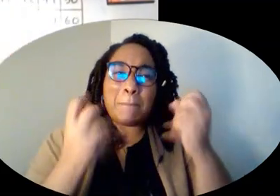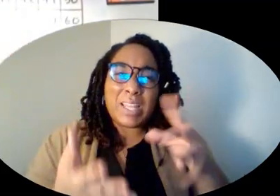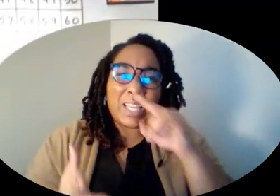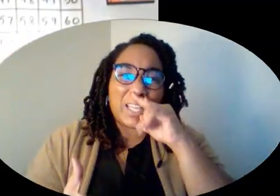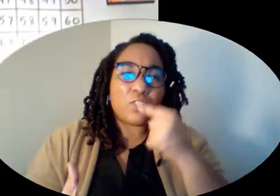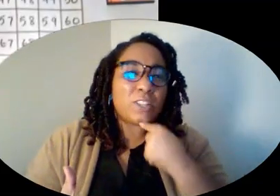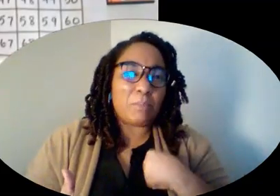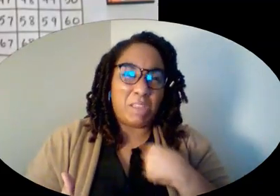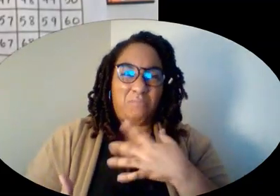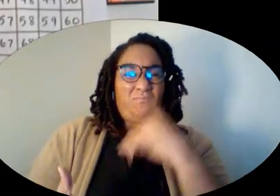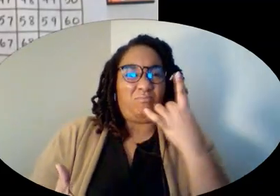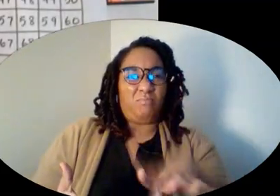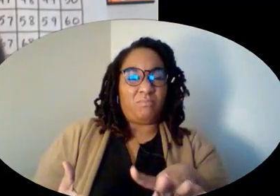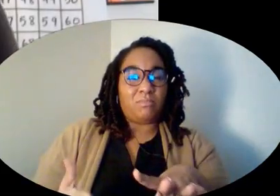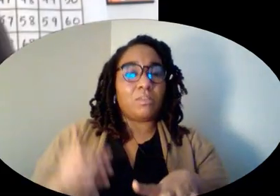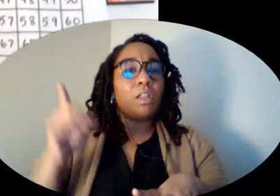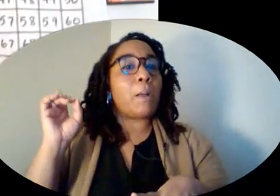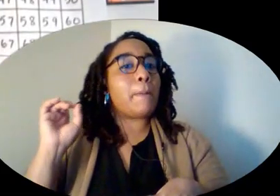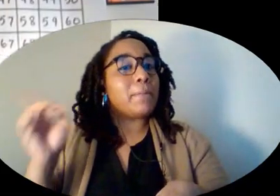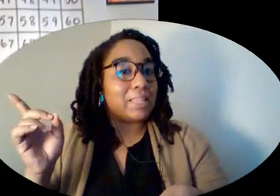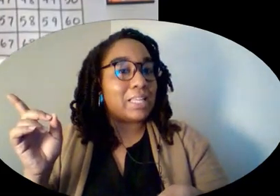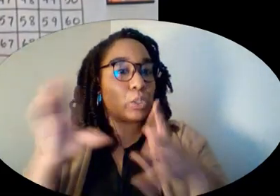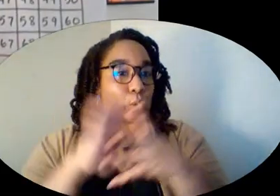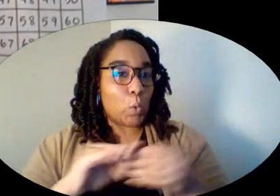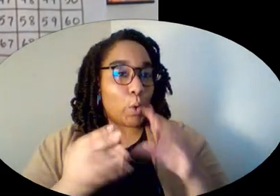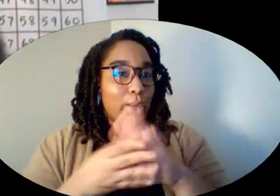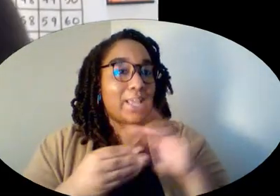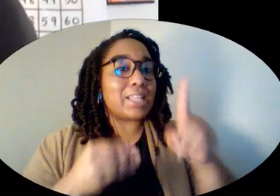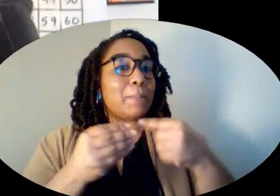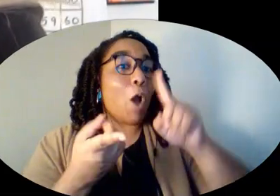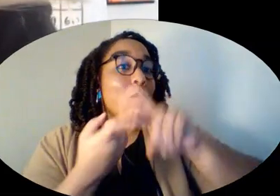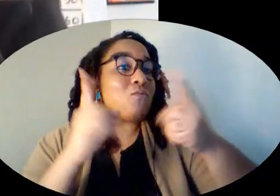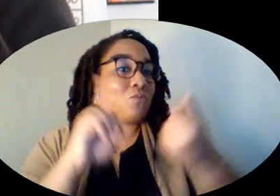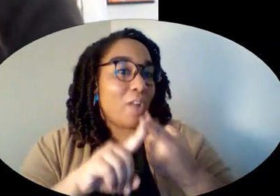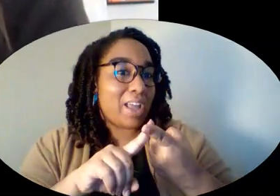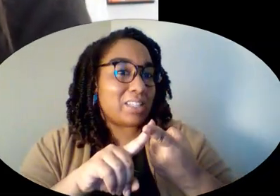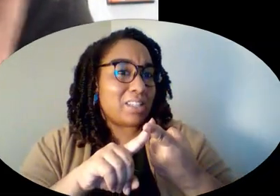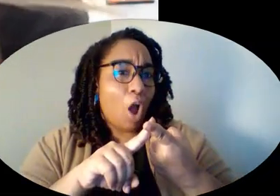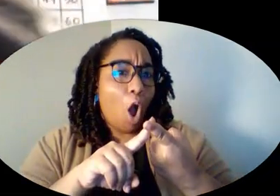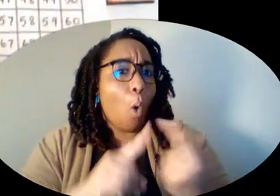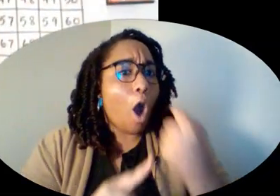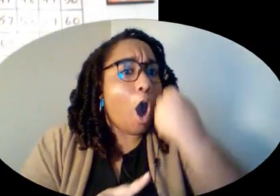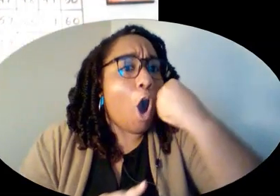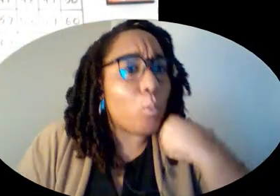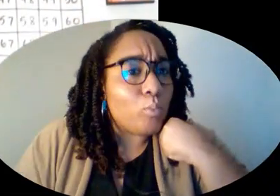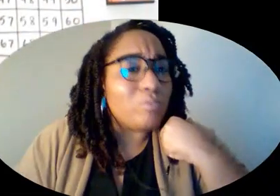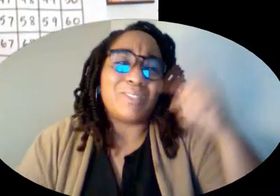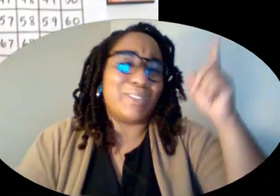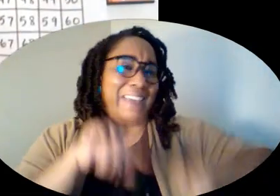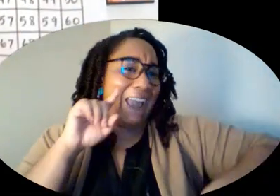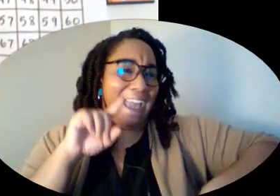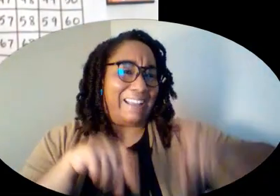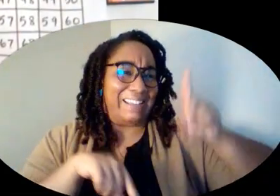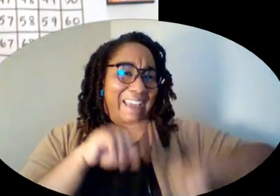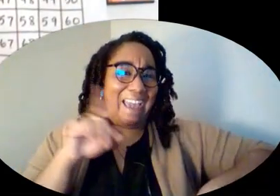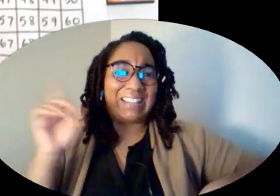but this story is about friends. You can't eat them. You cannot consume our friends, frog and toad from our favorite book